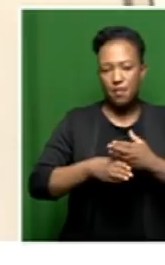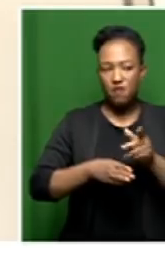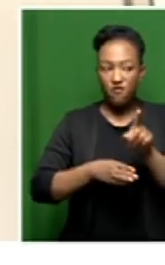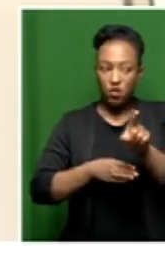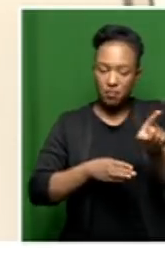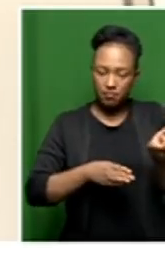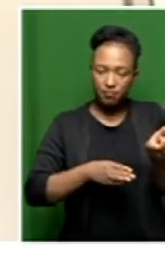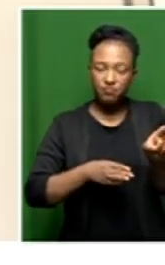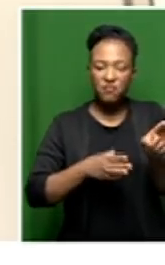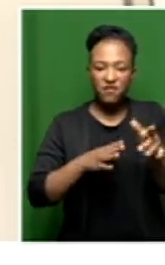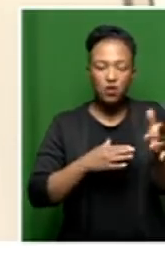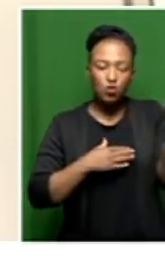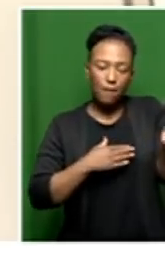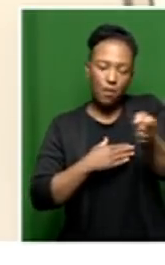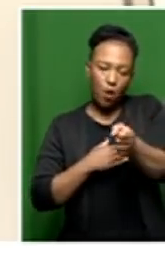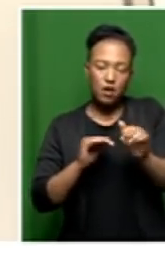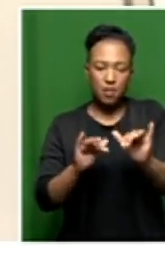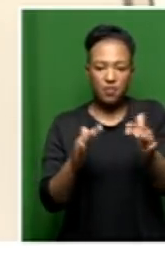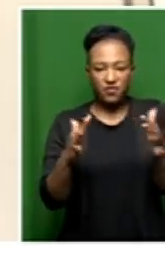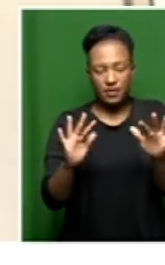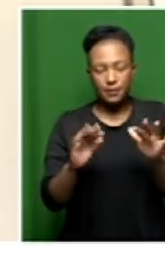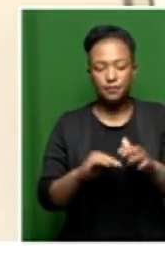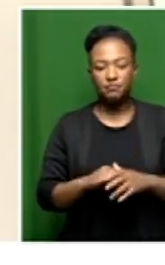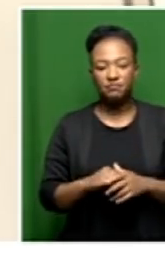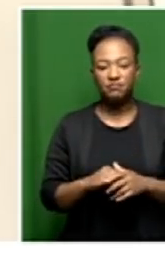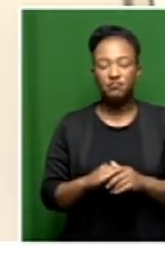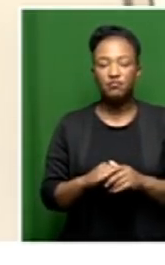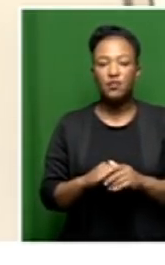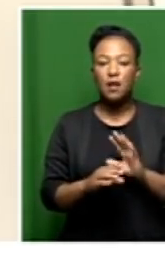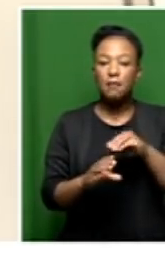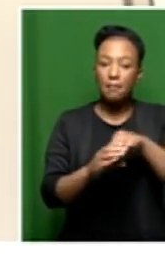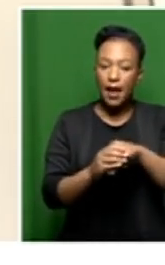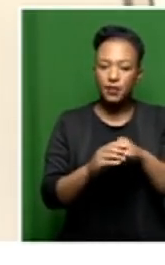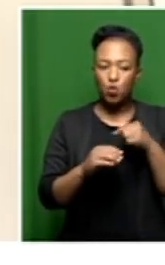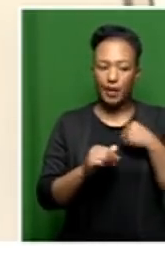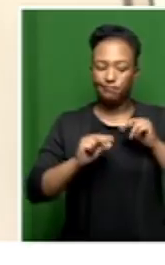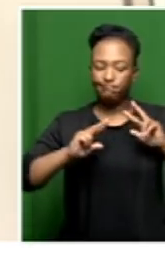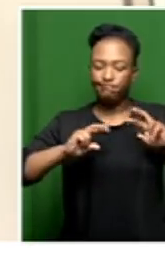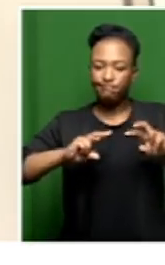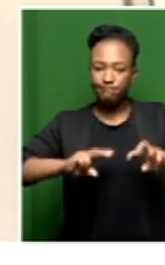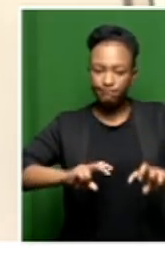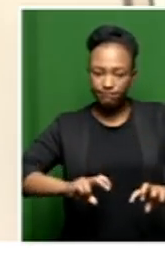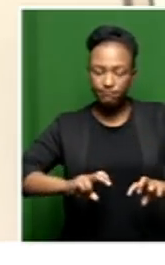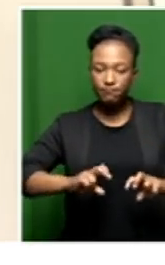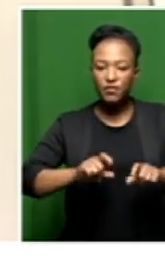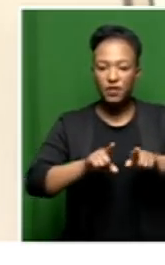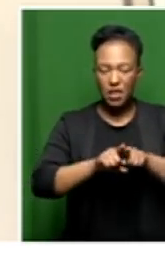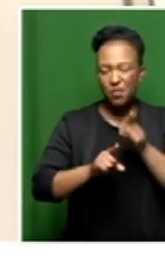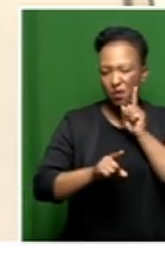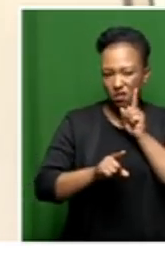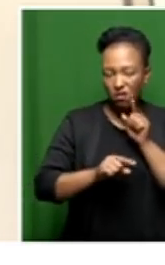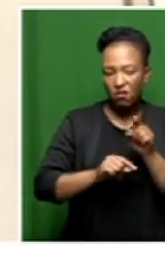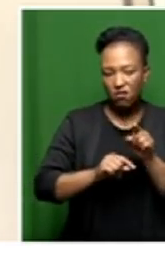of them having employed people there. So part of our investigation would probably also look at that